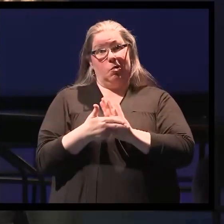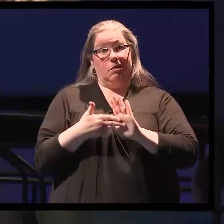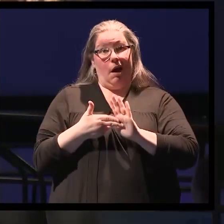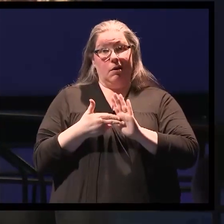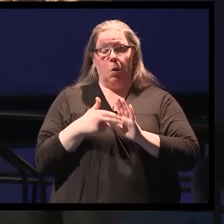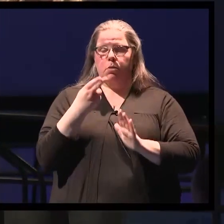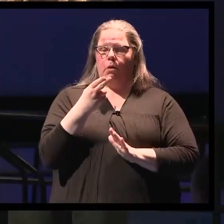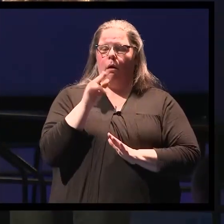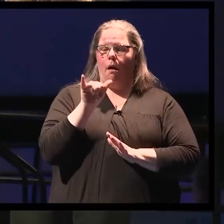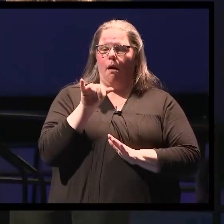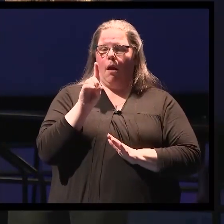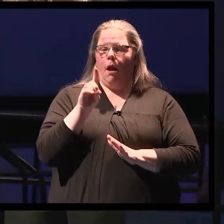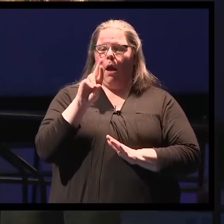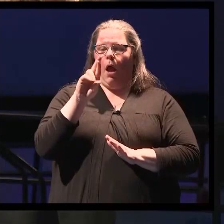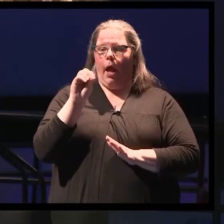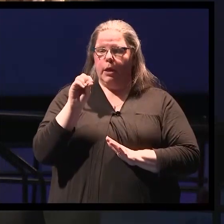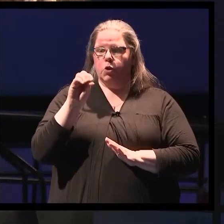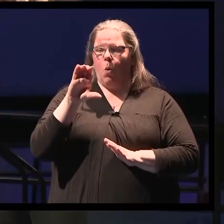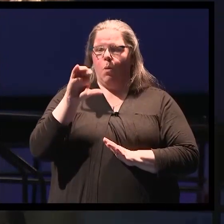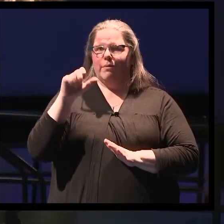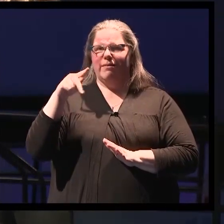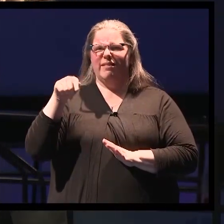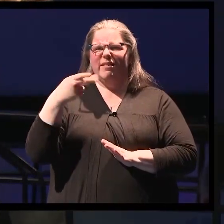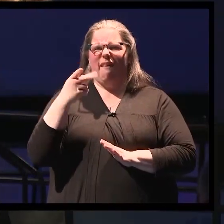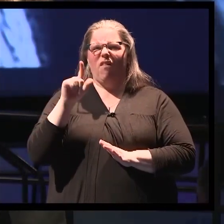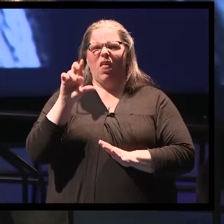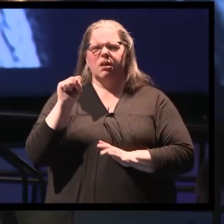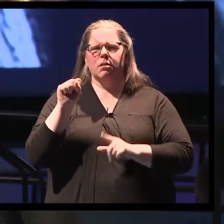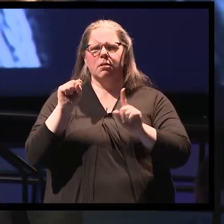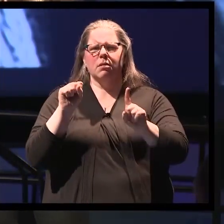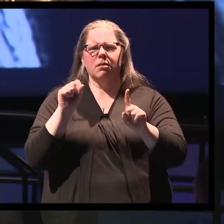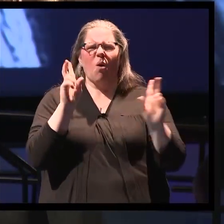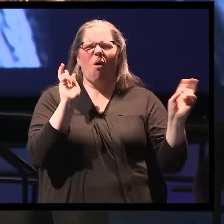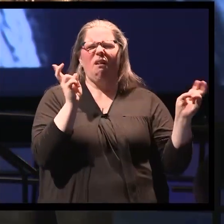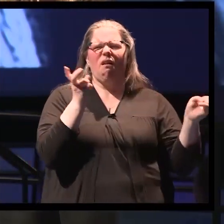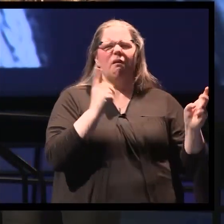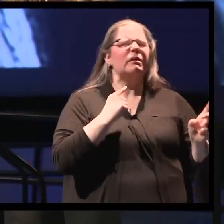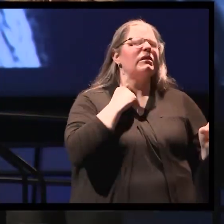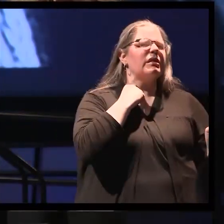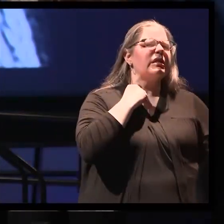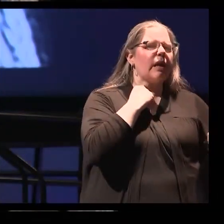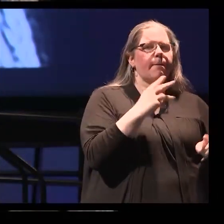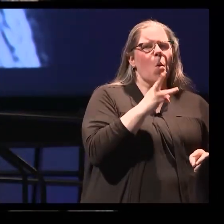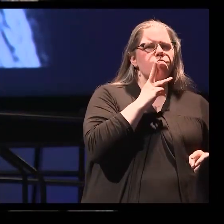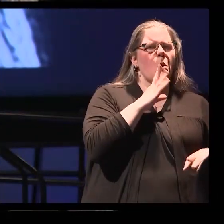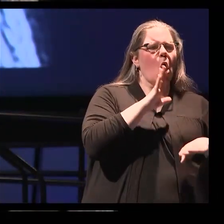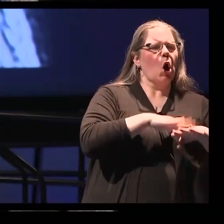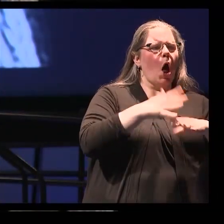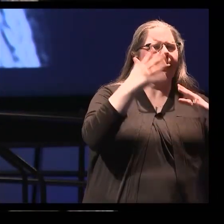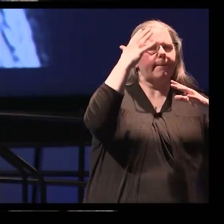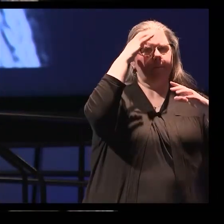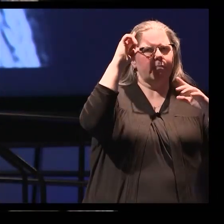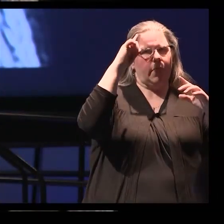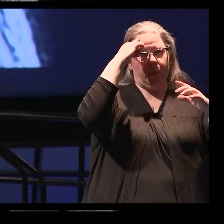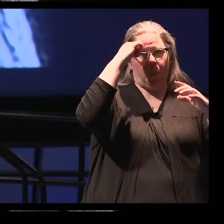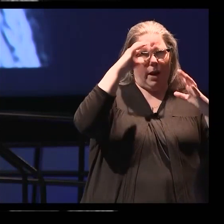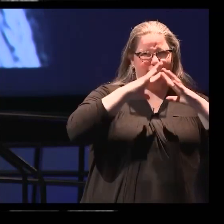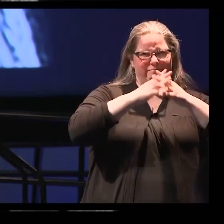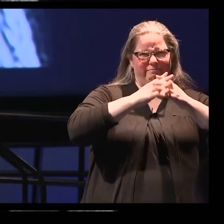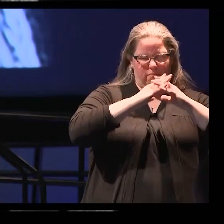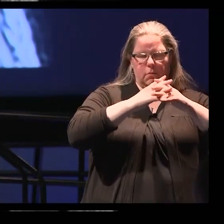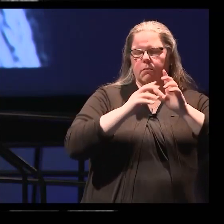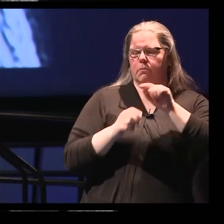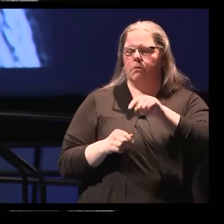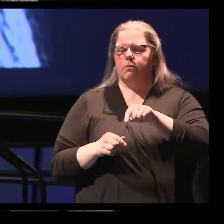which sometimes people know or have heard of as water on the brain. In case three, the patient has